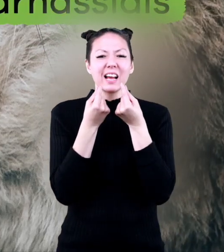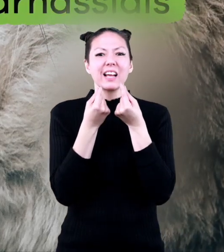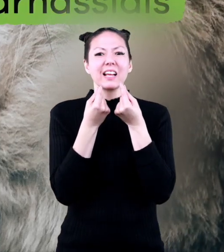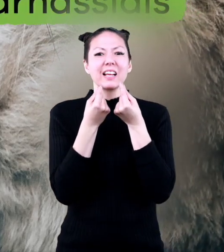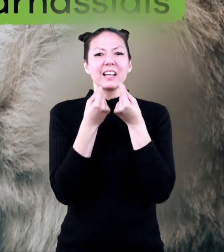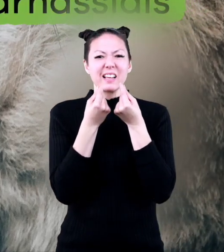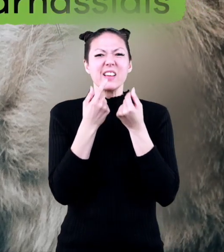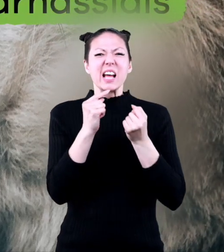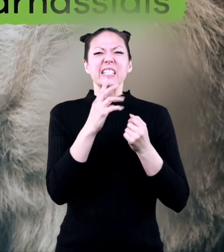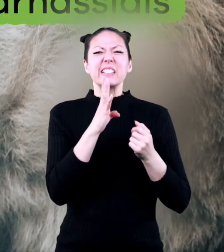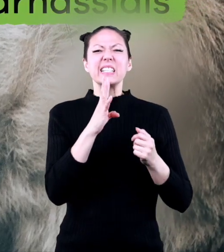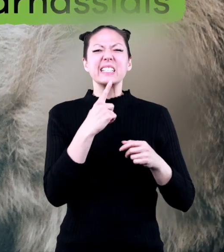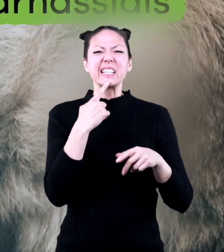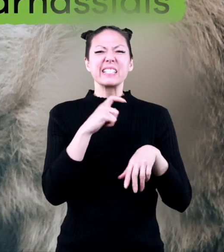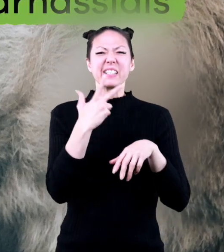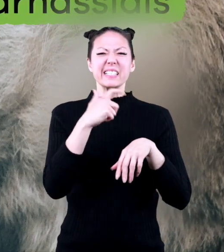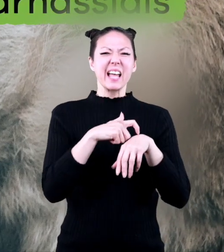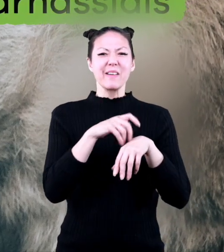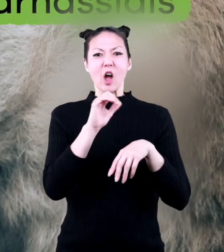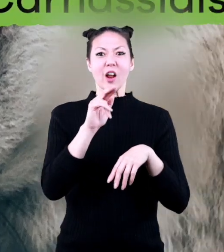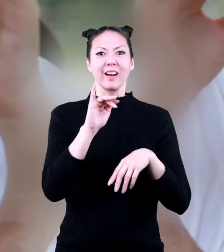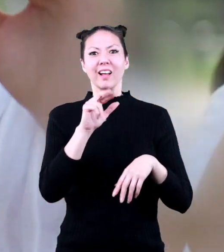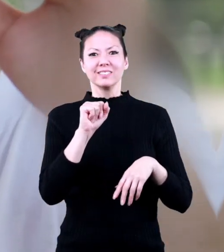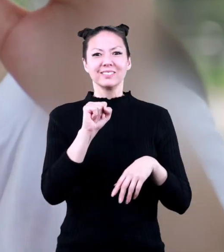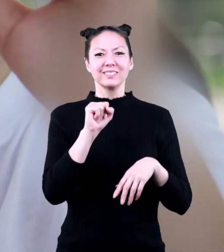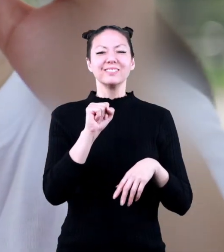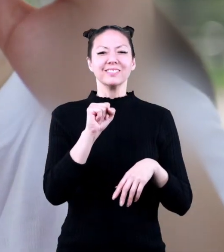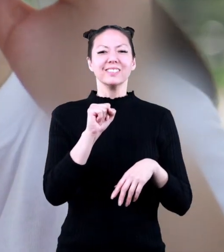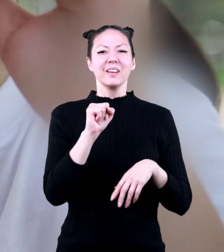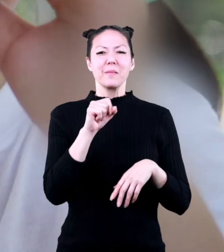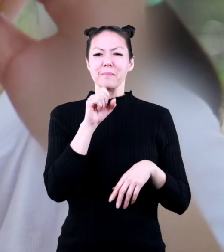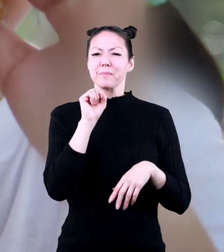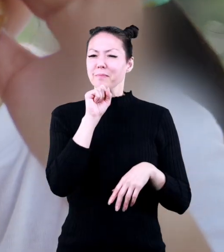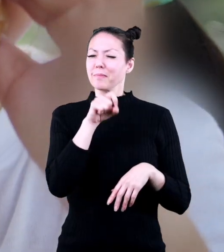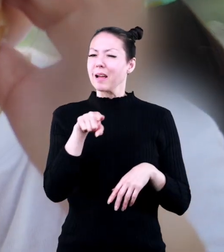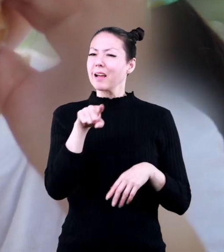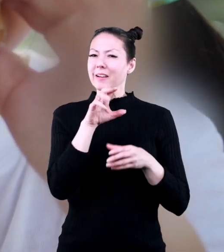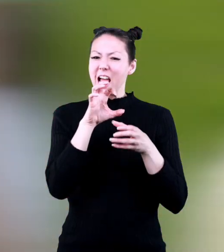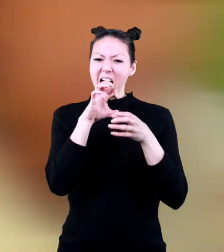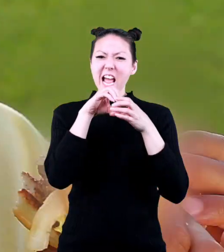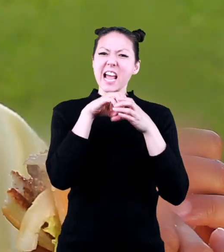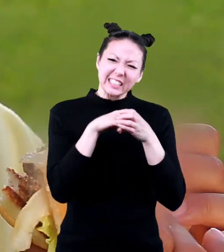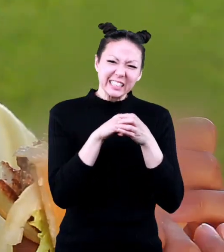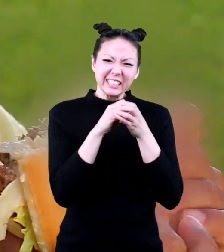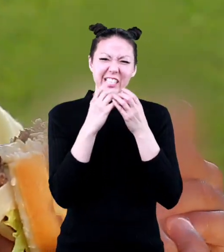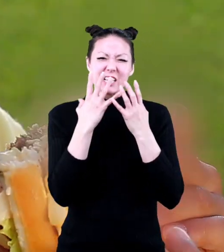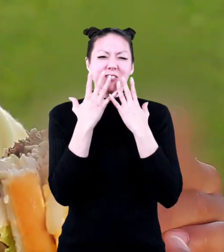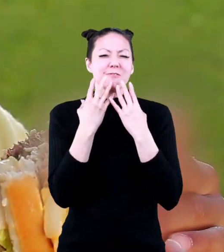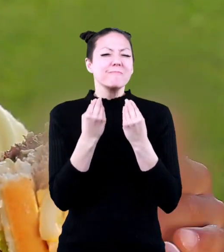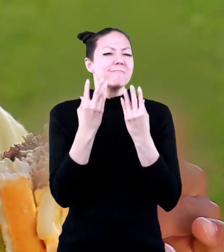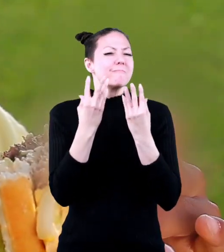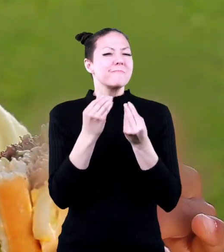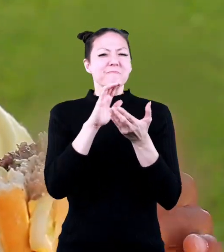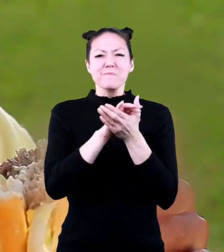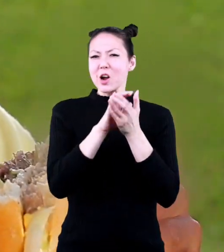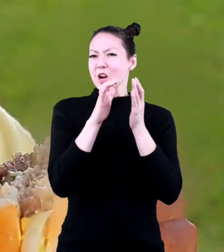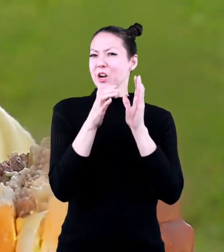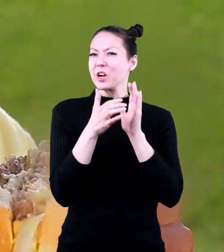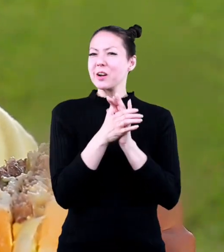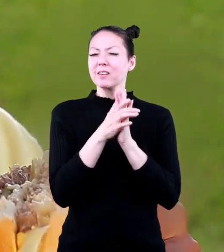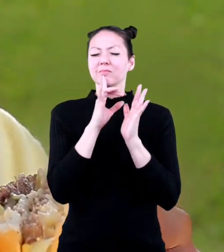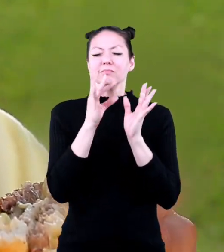Try saying that three times fast. Bet they would love to sink their teeth into a juicy burger patty.